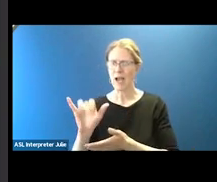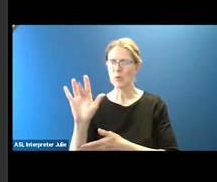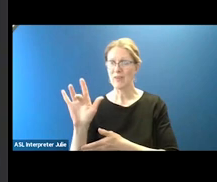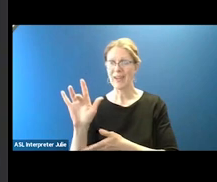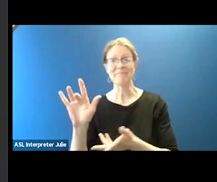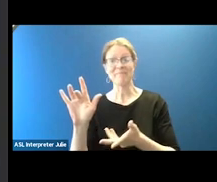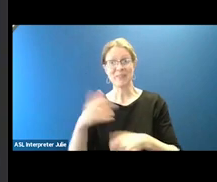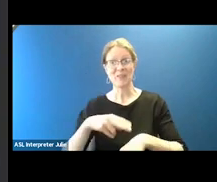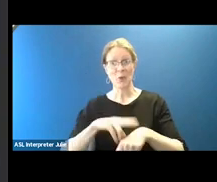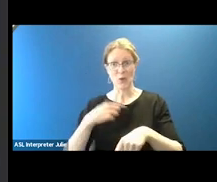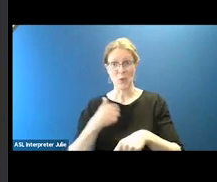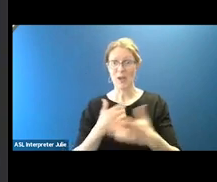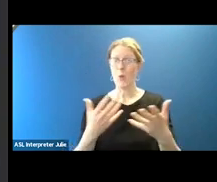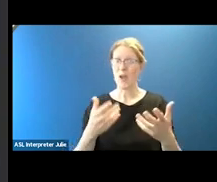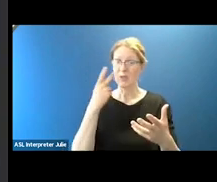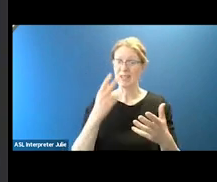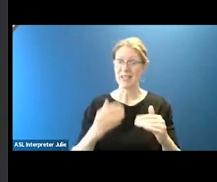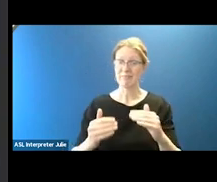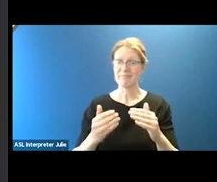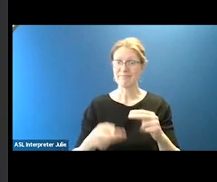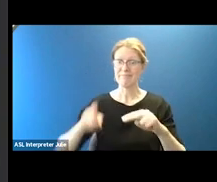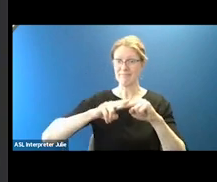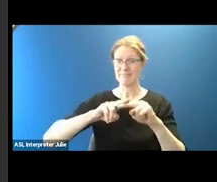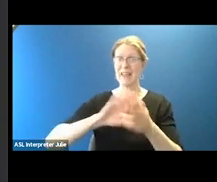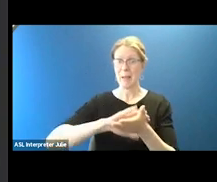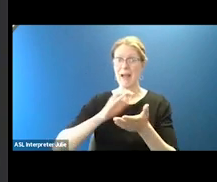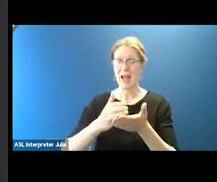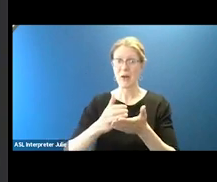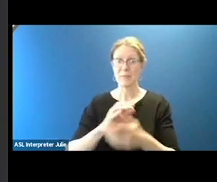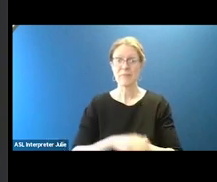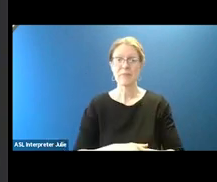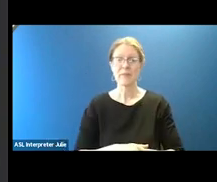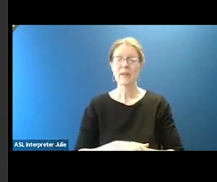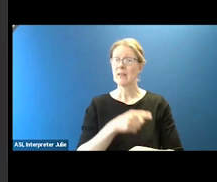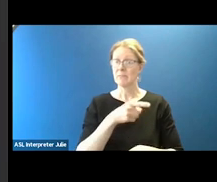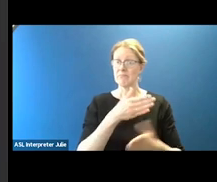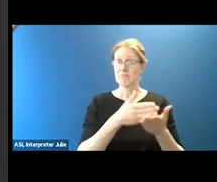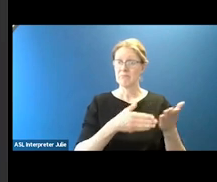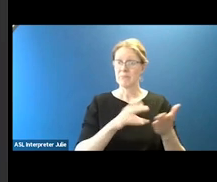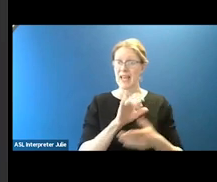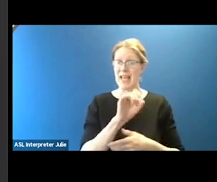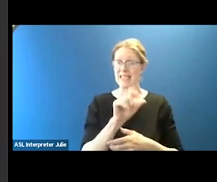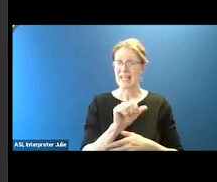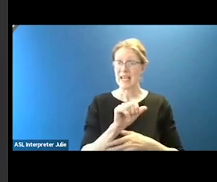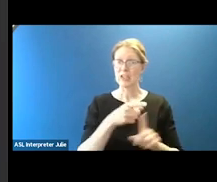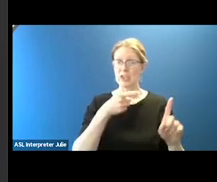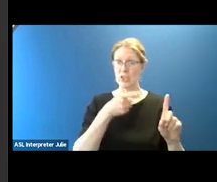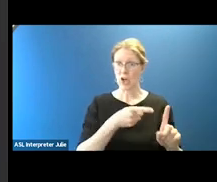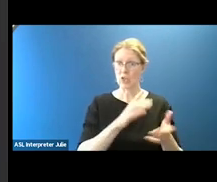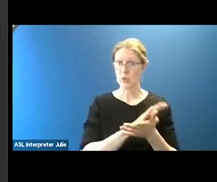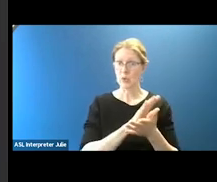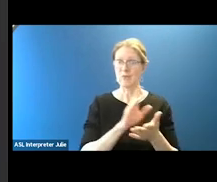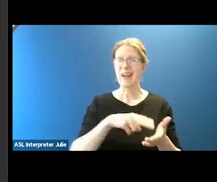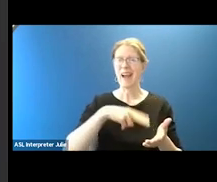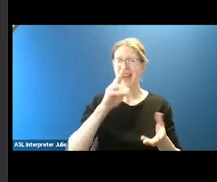like to see it funded at the higher amount. This part of ESSA is for grants that target schools with high numbers of students from low